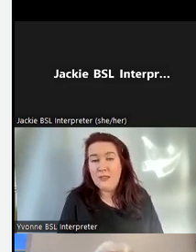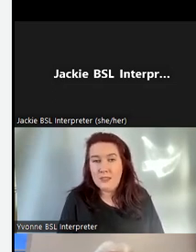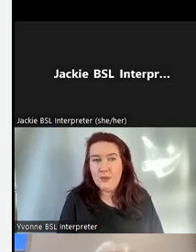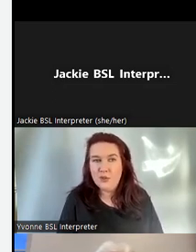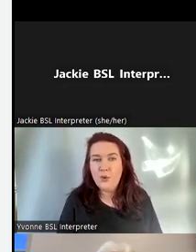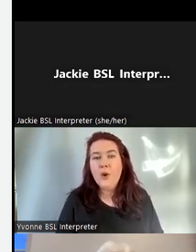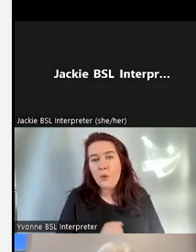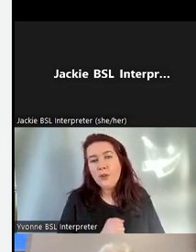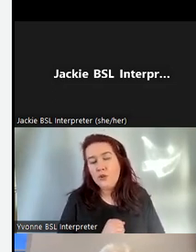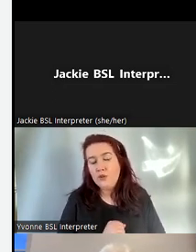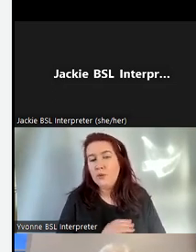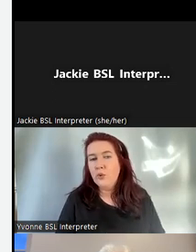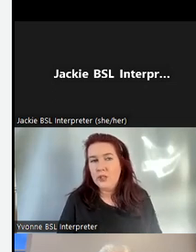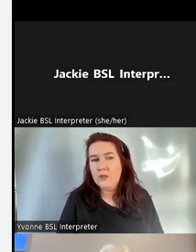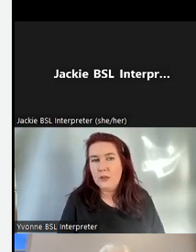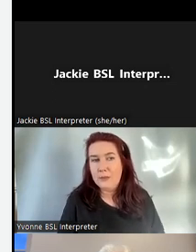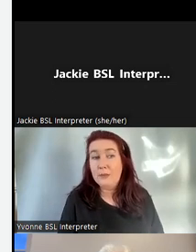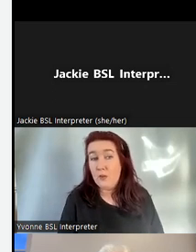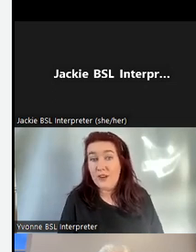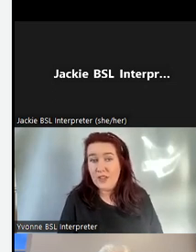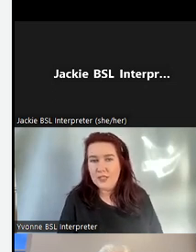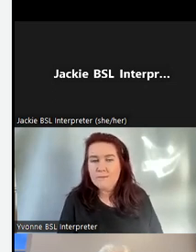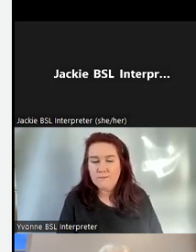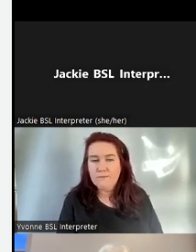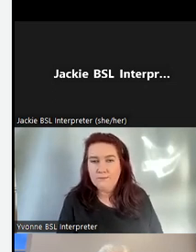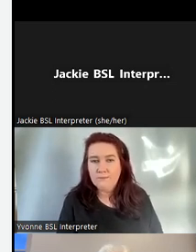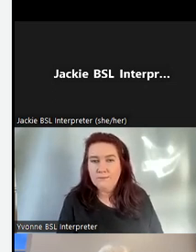to some of these materials so we want to do more promotion so that people are aware of this.